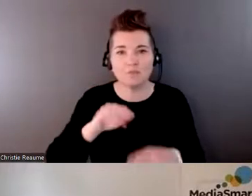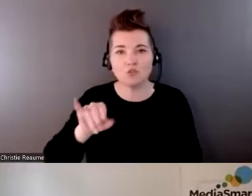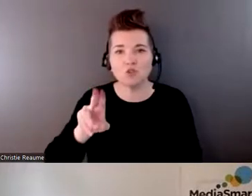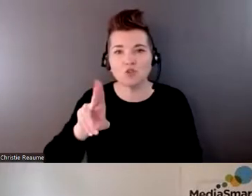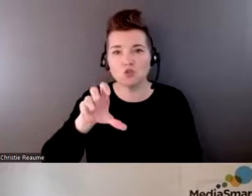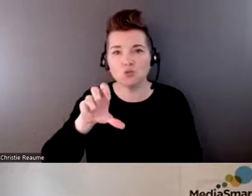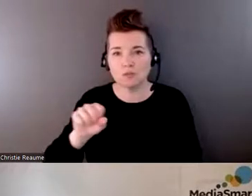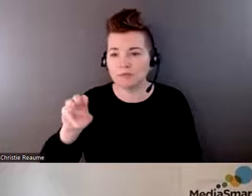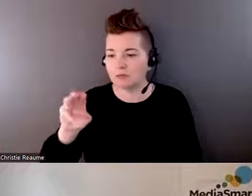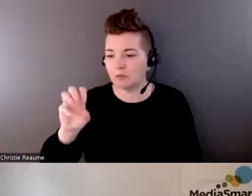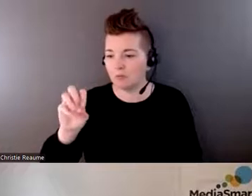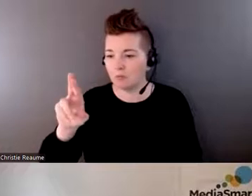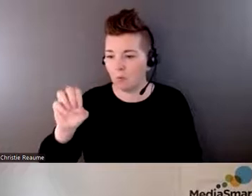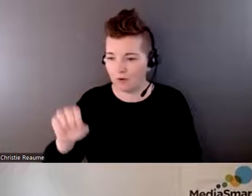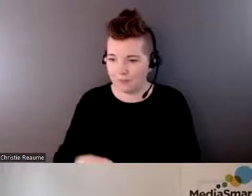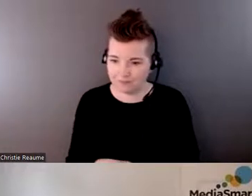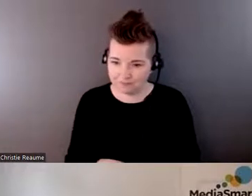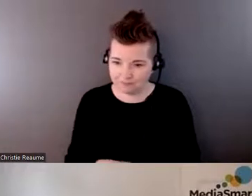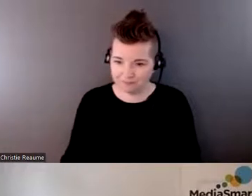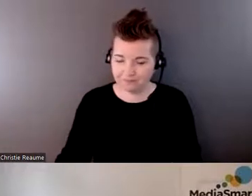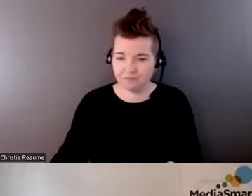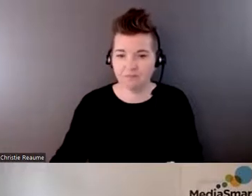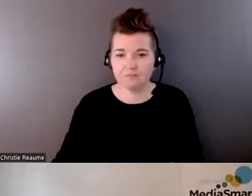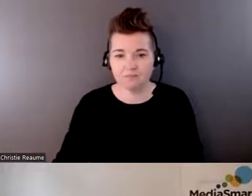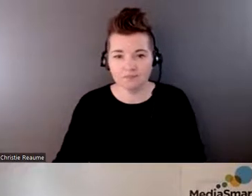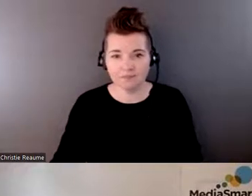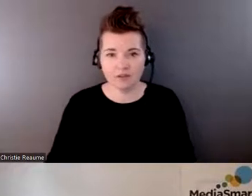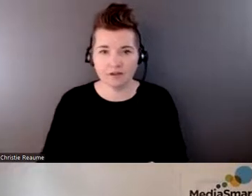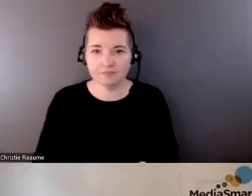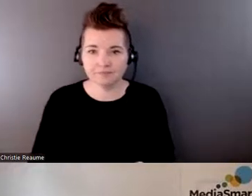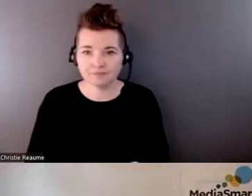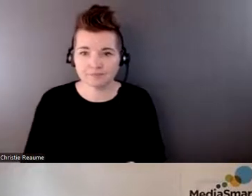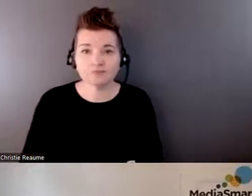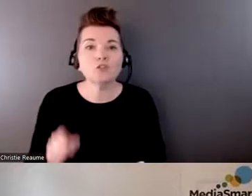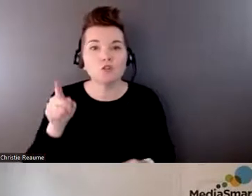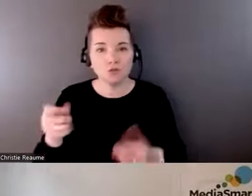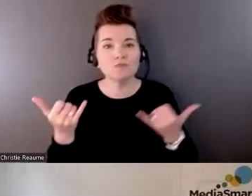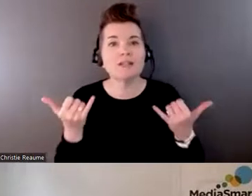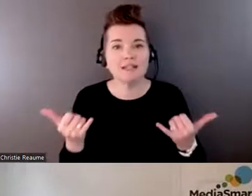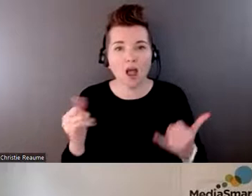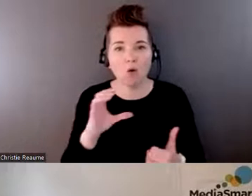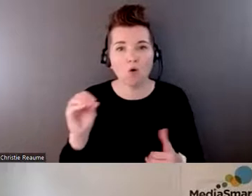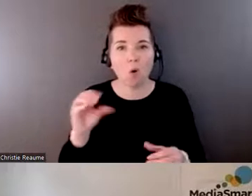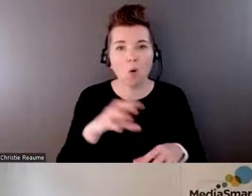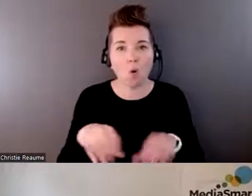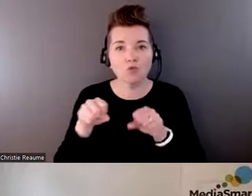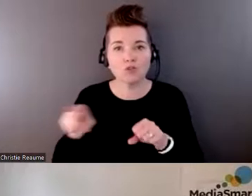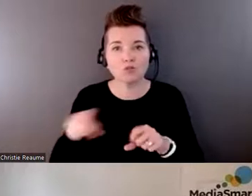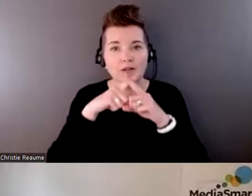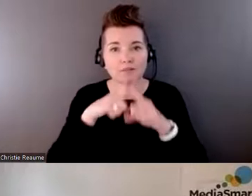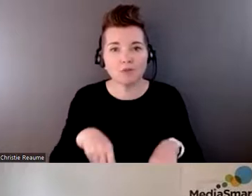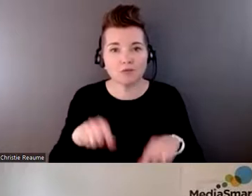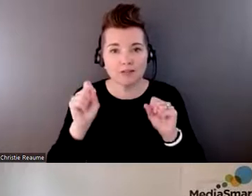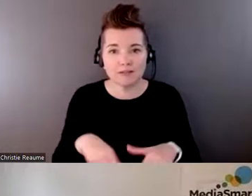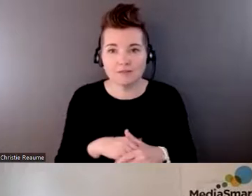So meanwhile, see there, I just, so Jules, you've been promoted, so you can actually ask your question. Well,